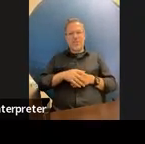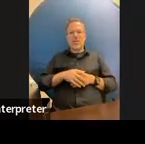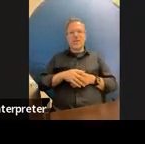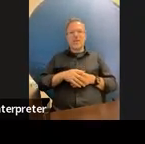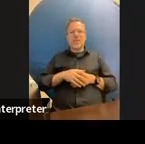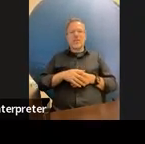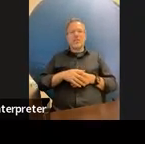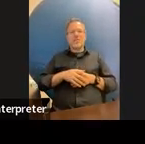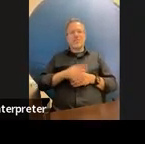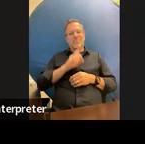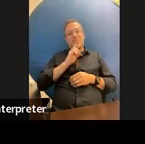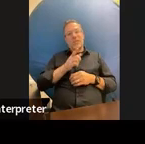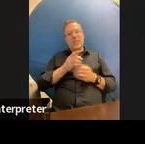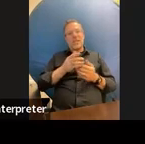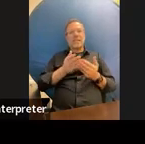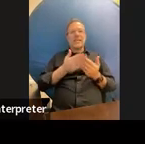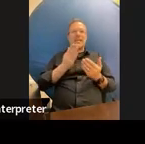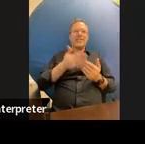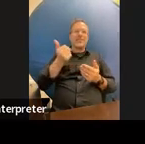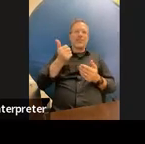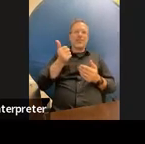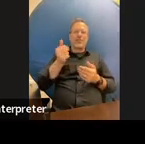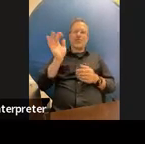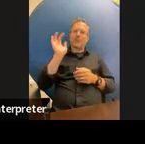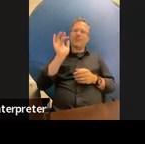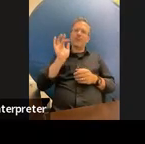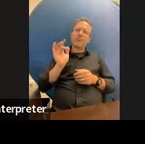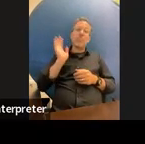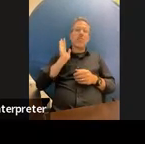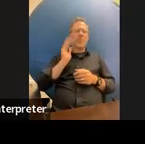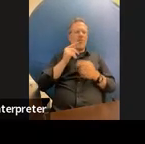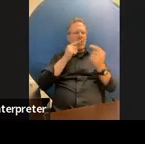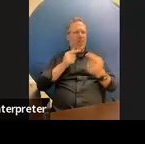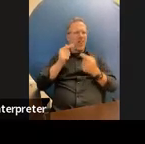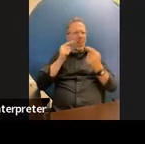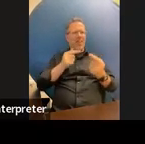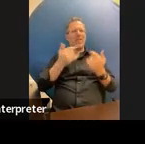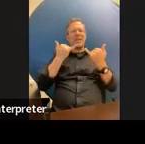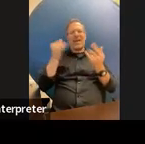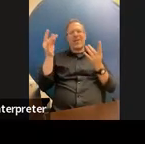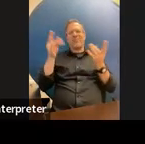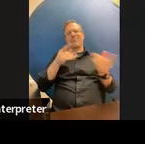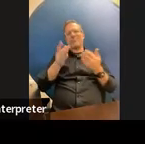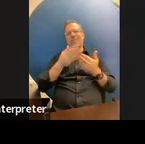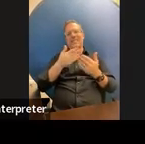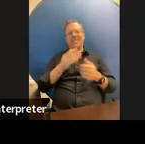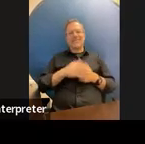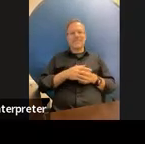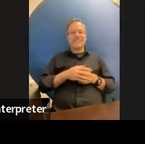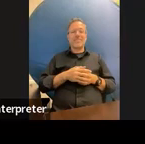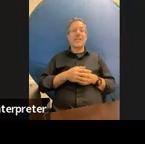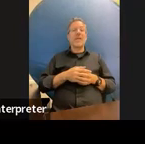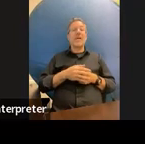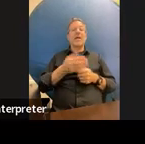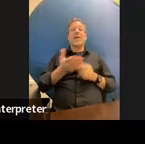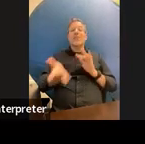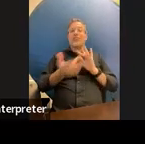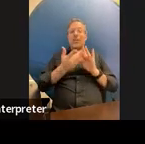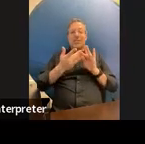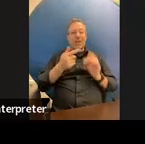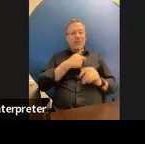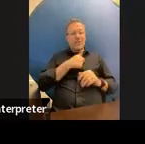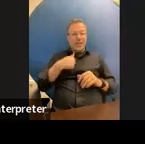much easier to navigate than it used to be and of course reach out to us anytime um